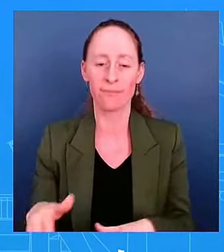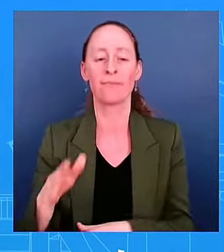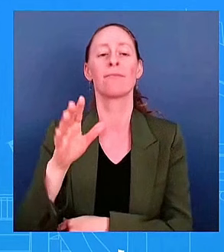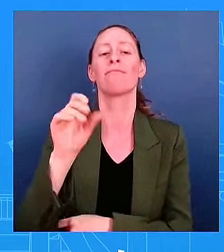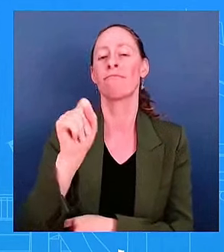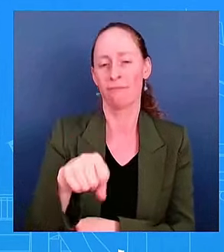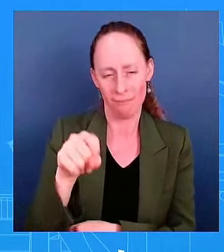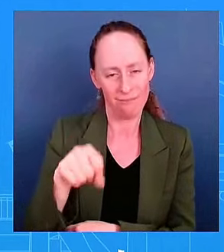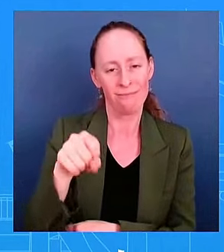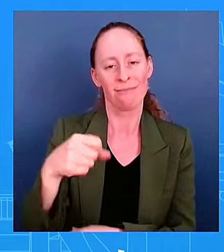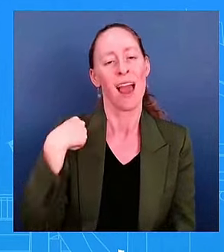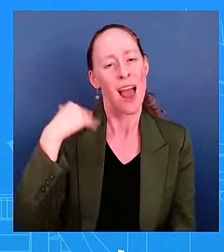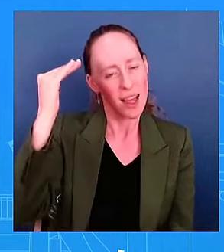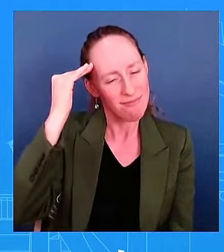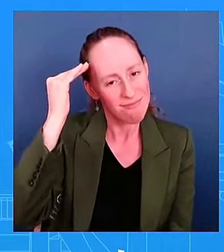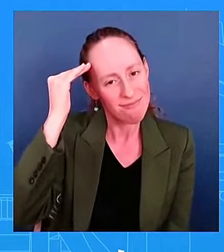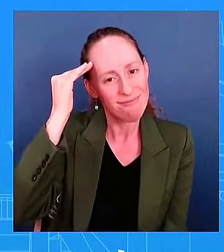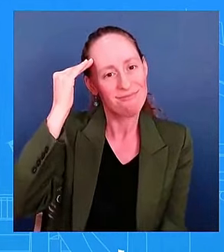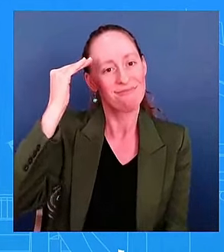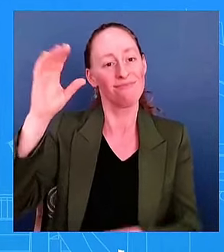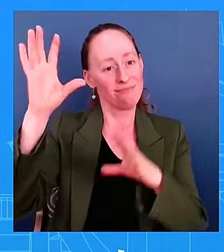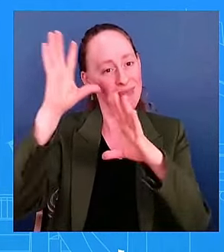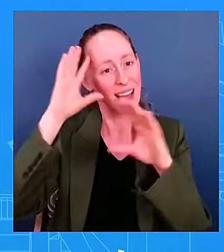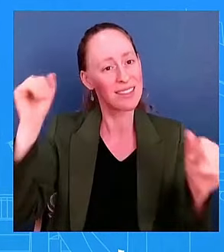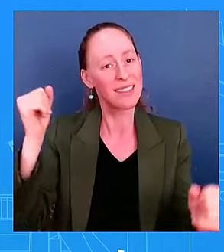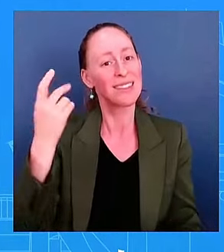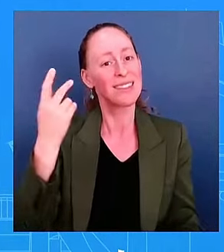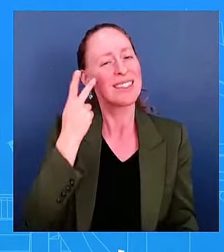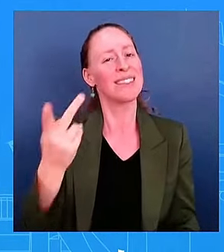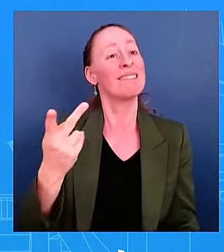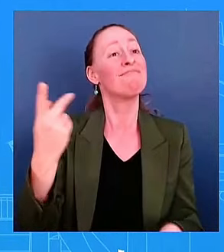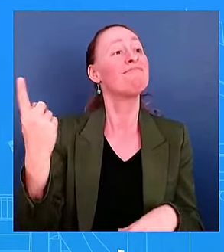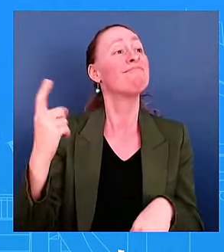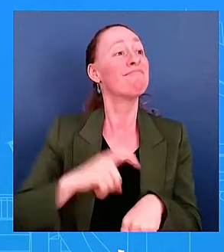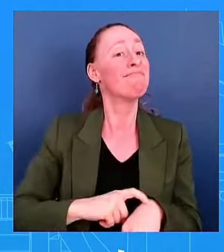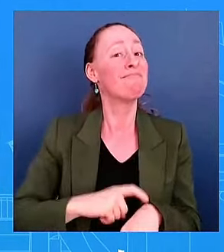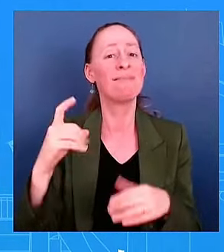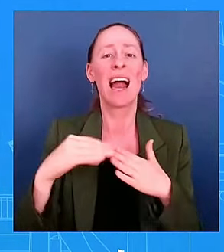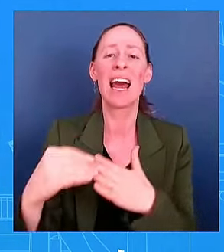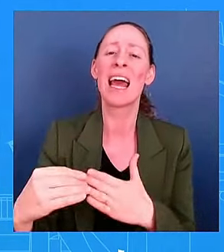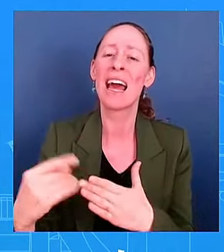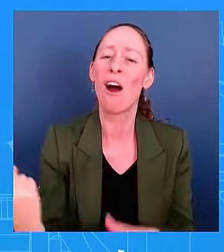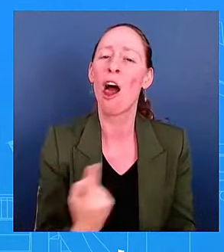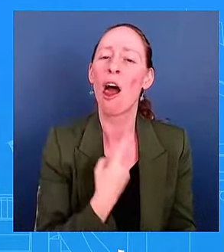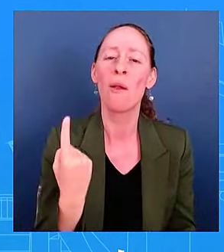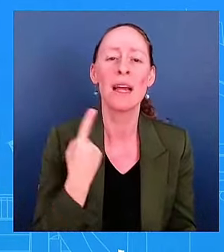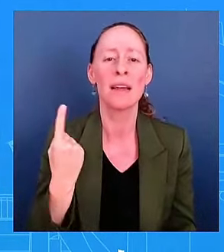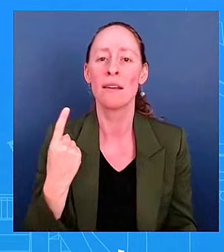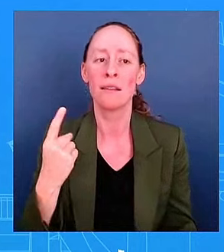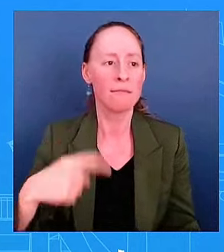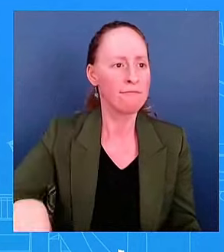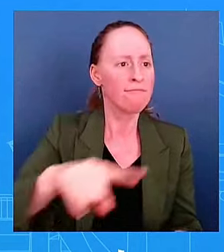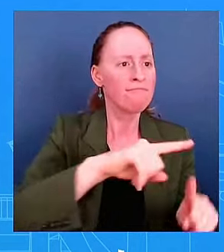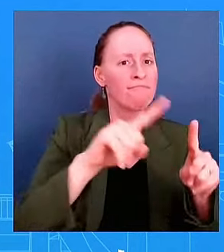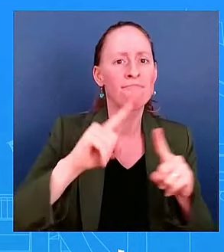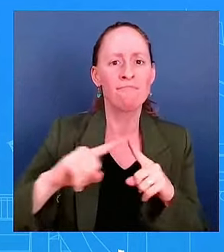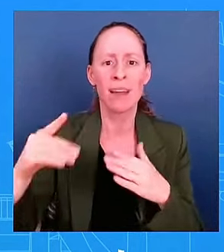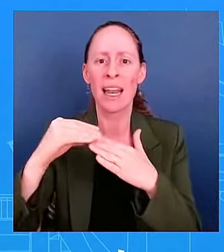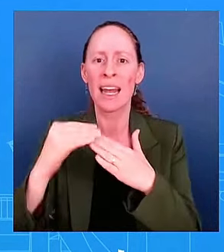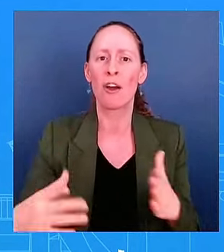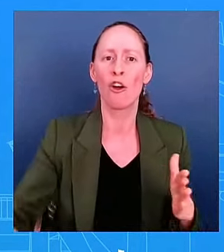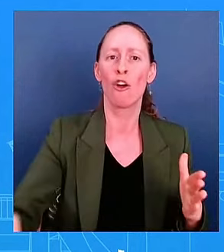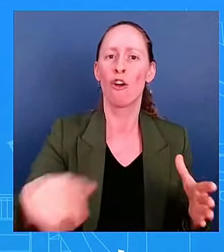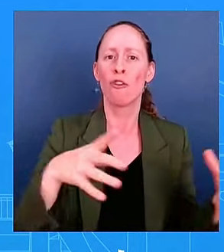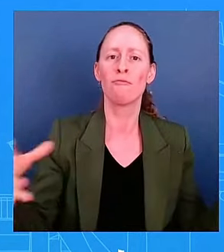being a leader in front of these world leaders. You're going to see the president continue to bring these world leaders